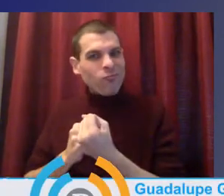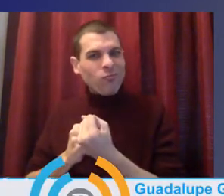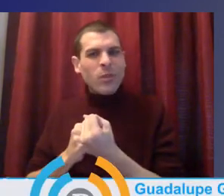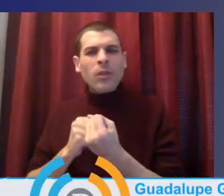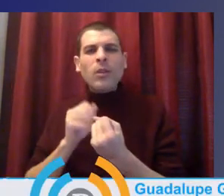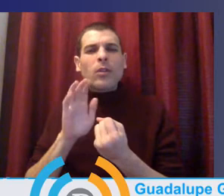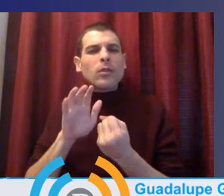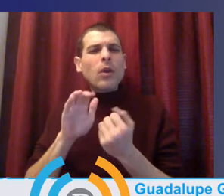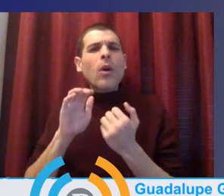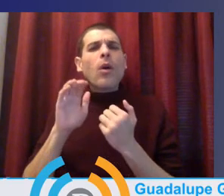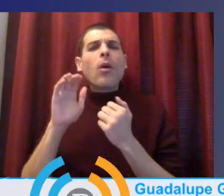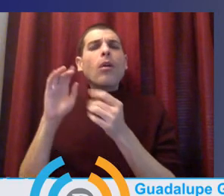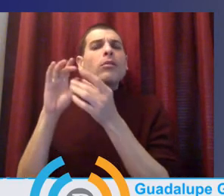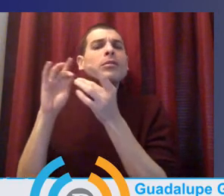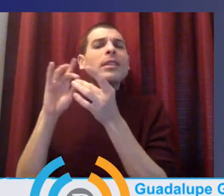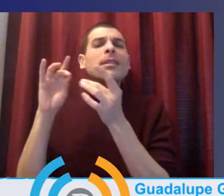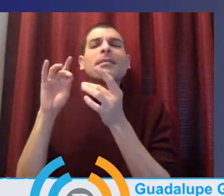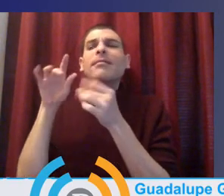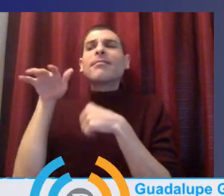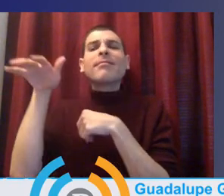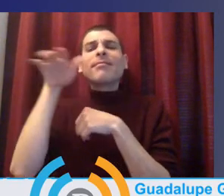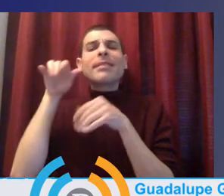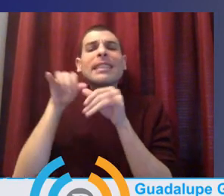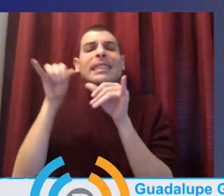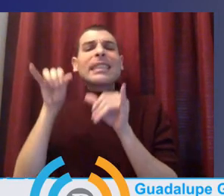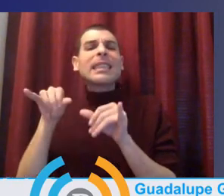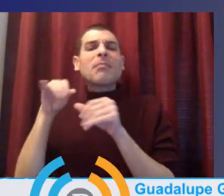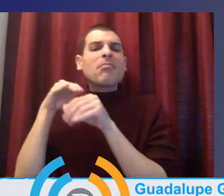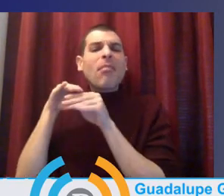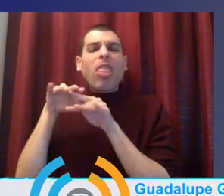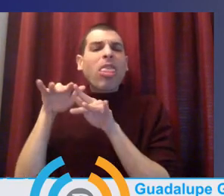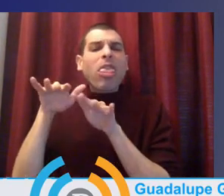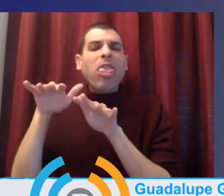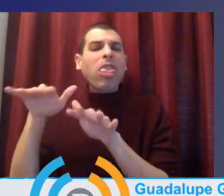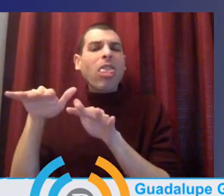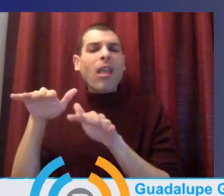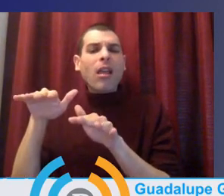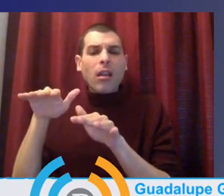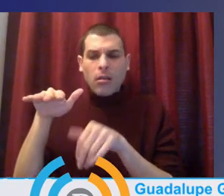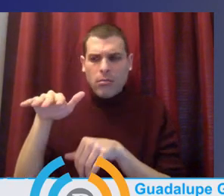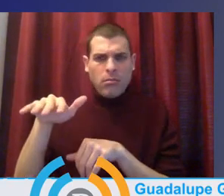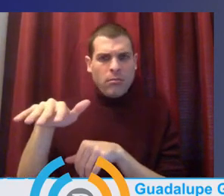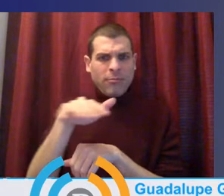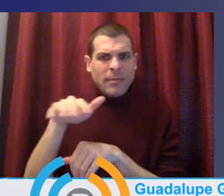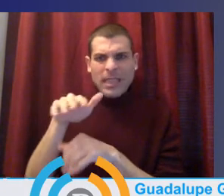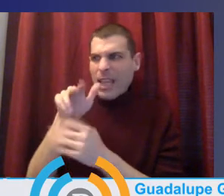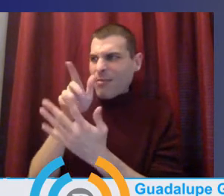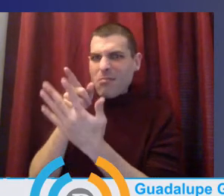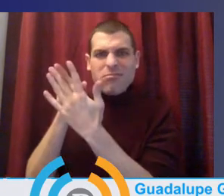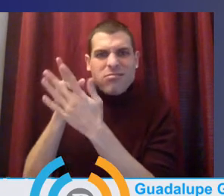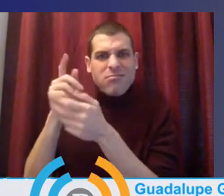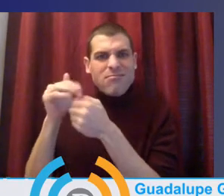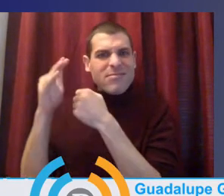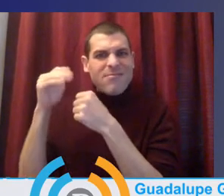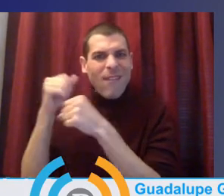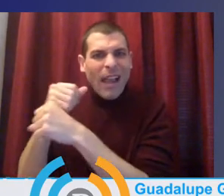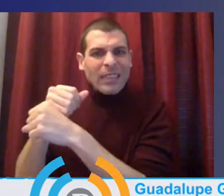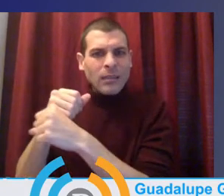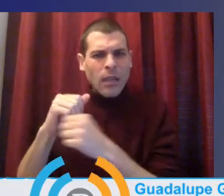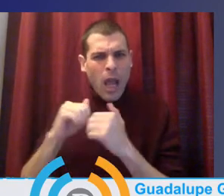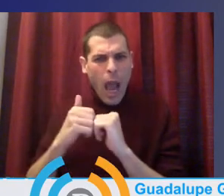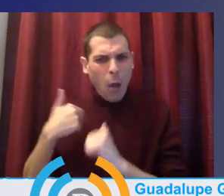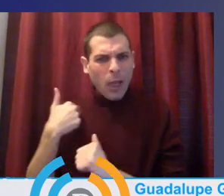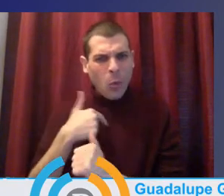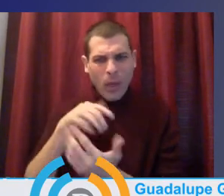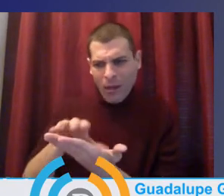narratives, all in service of our educational mission, you know, to improve our school system? And if we do that,